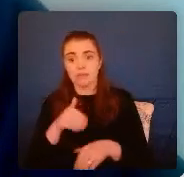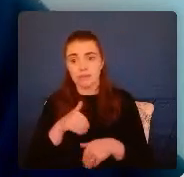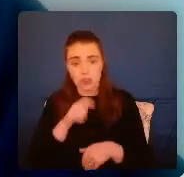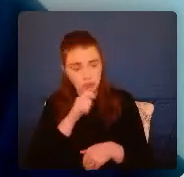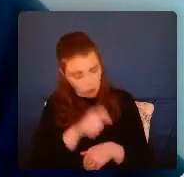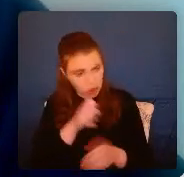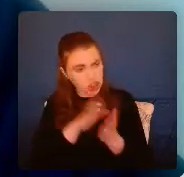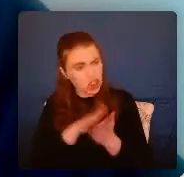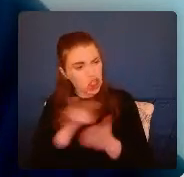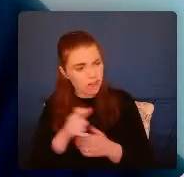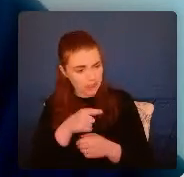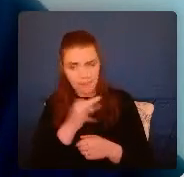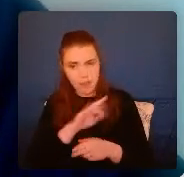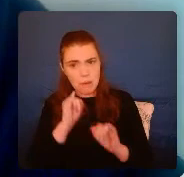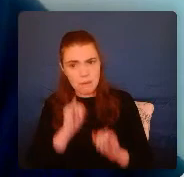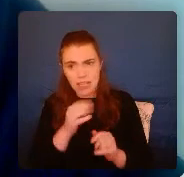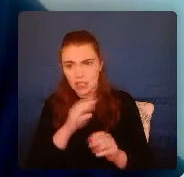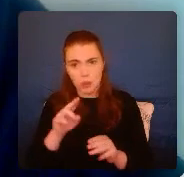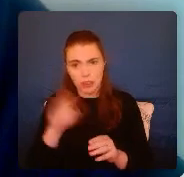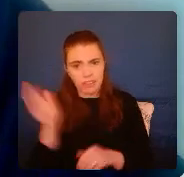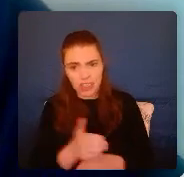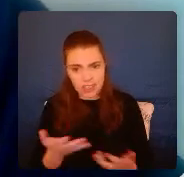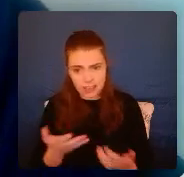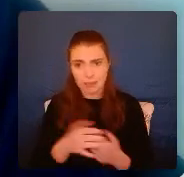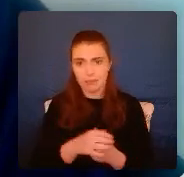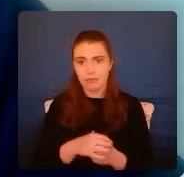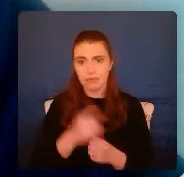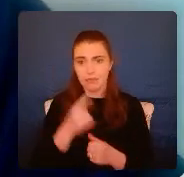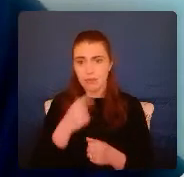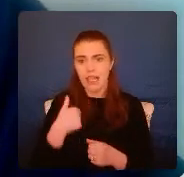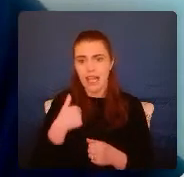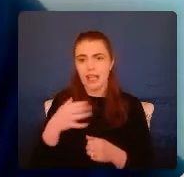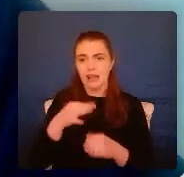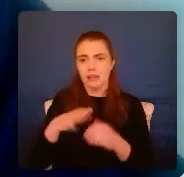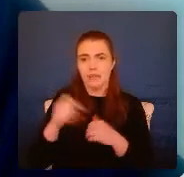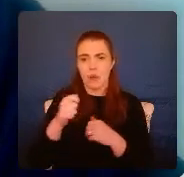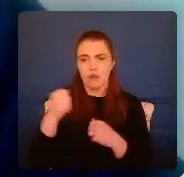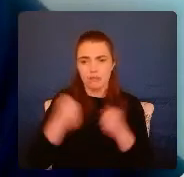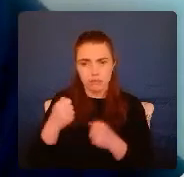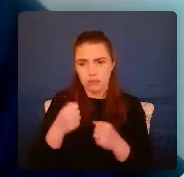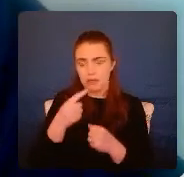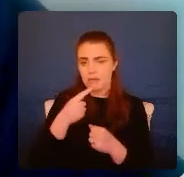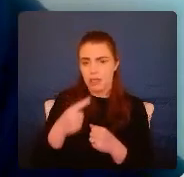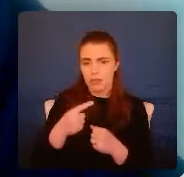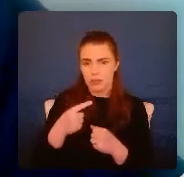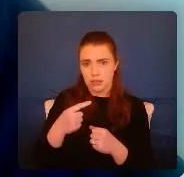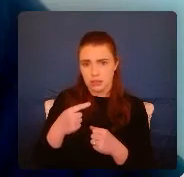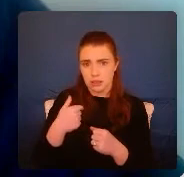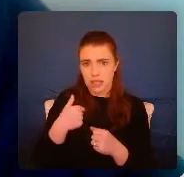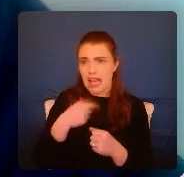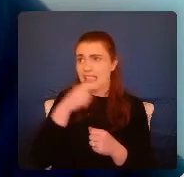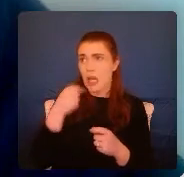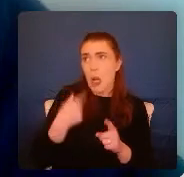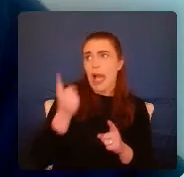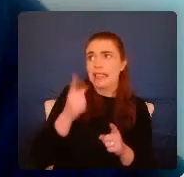deserved it and if we weren't so bad, it wouldn't have happened. I took more abuse than the younger ones. I'd admit to things I haven't done, so I'd be hit